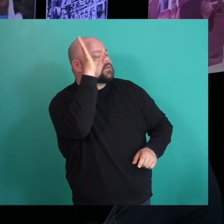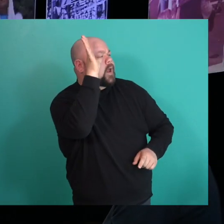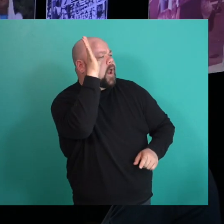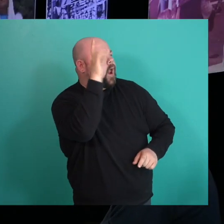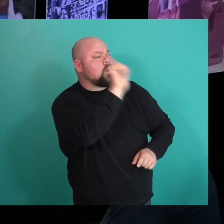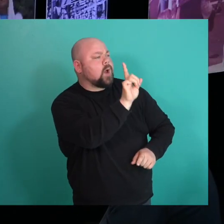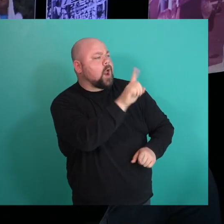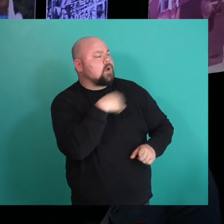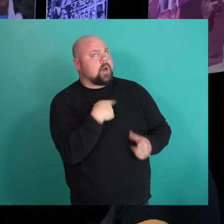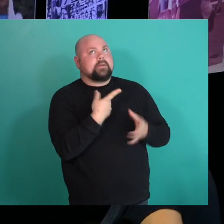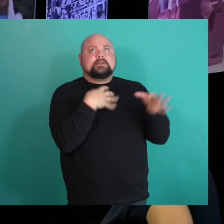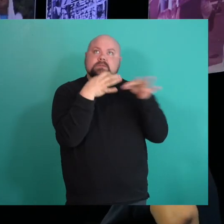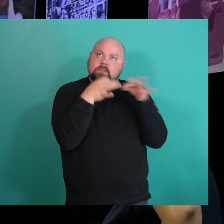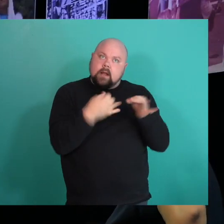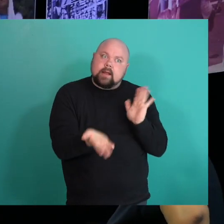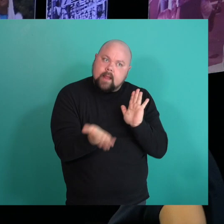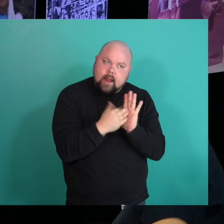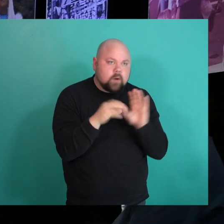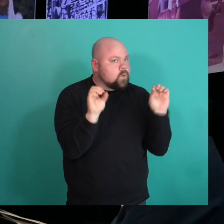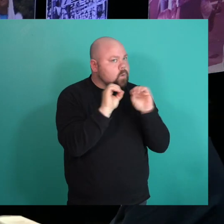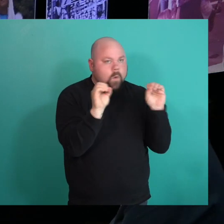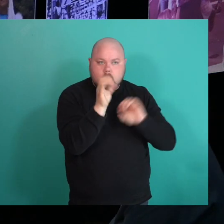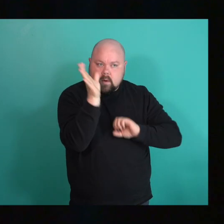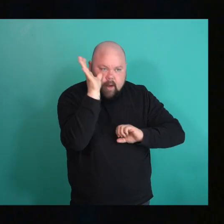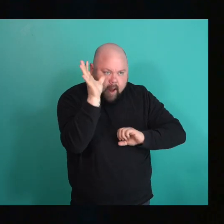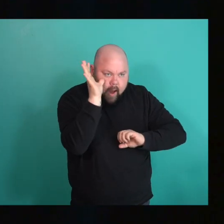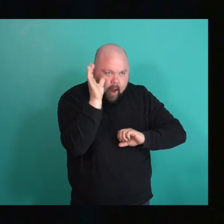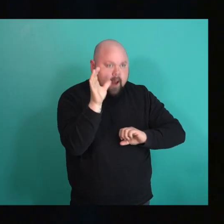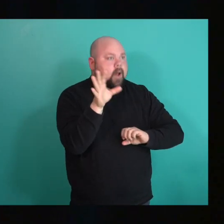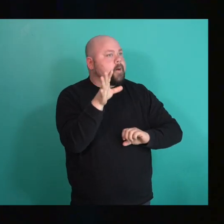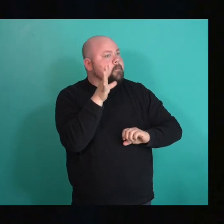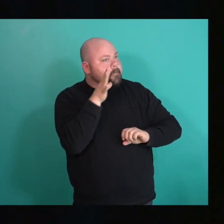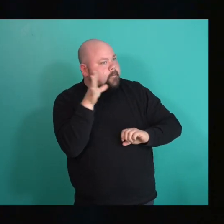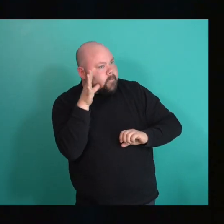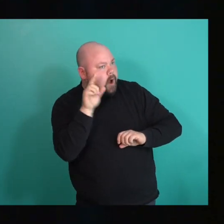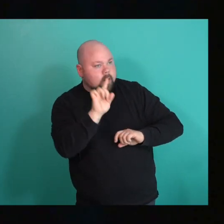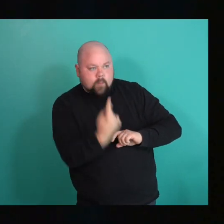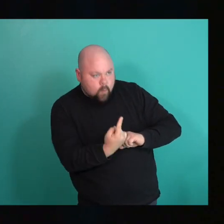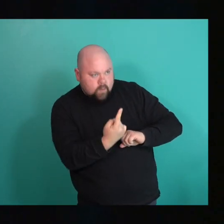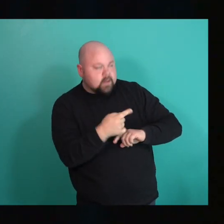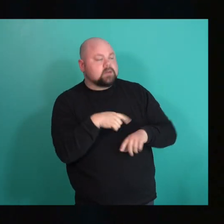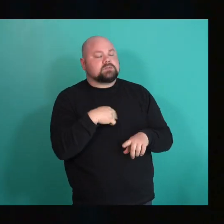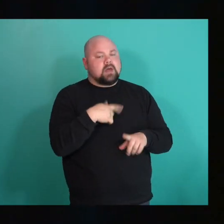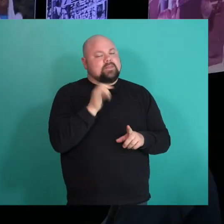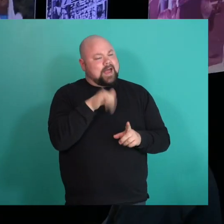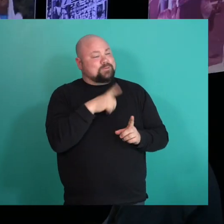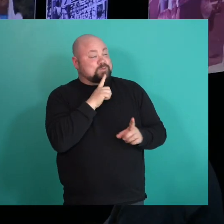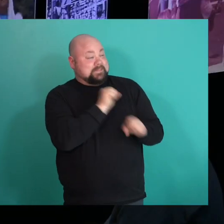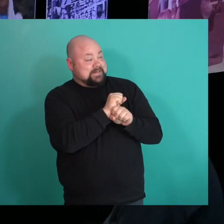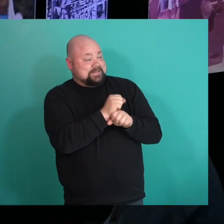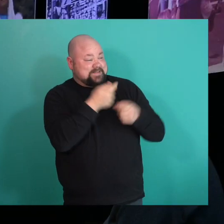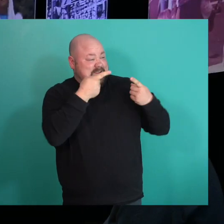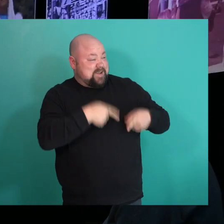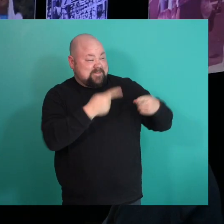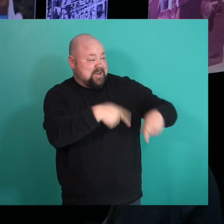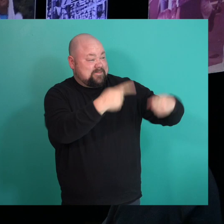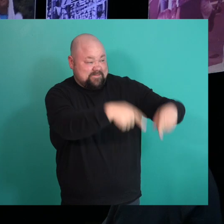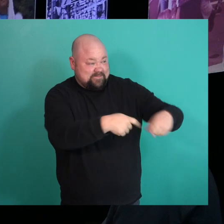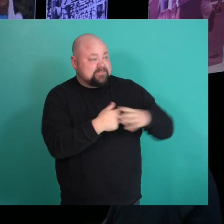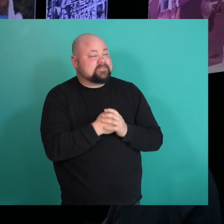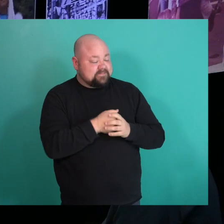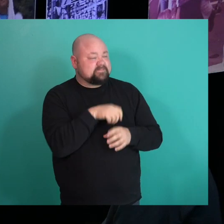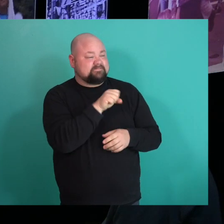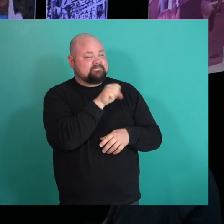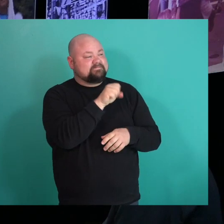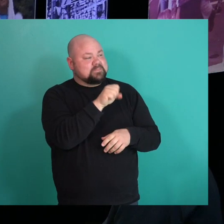that, you know, they don't, they don't have a dad and it's, it's, it's, it's a real life thing. And it's like, gosh, like, you know, but yeah,